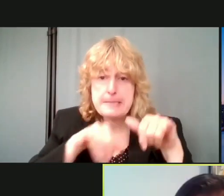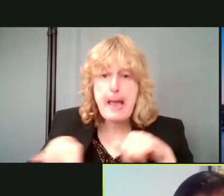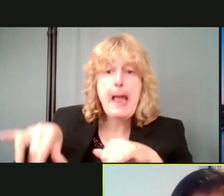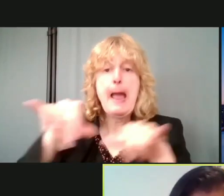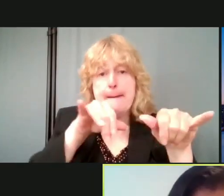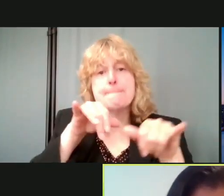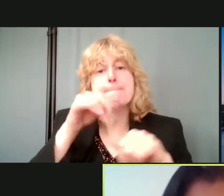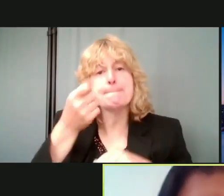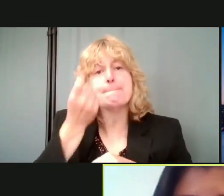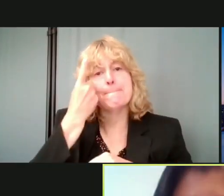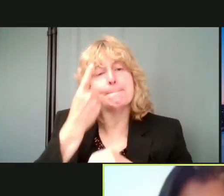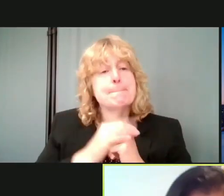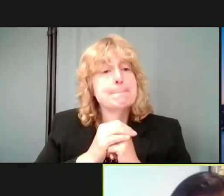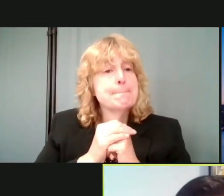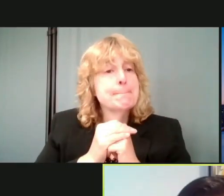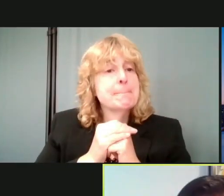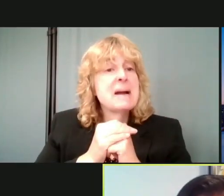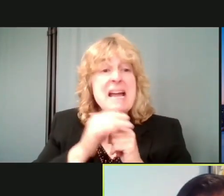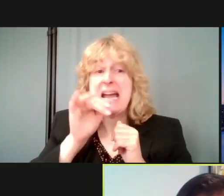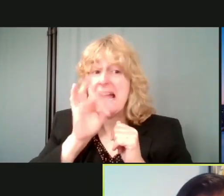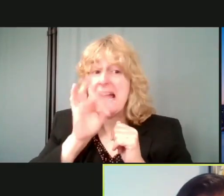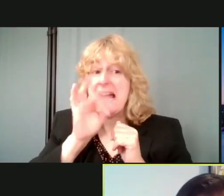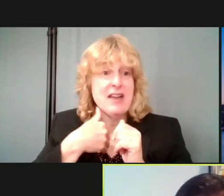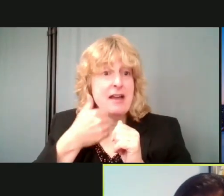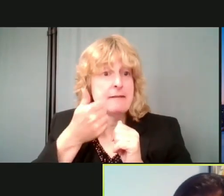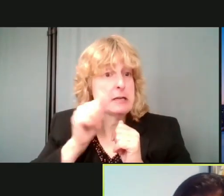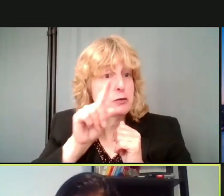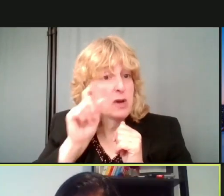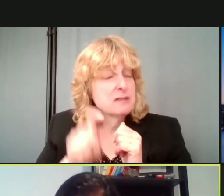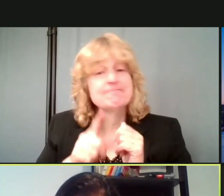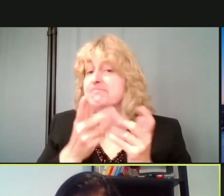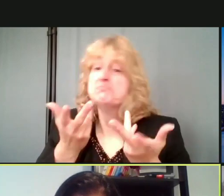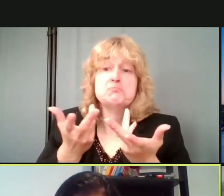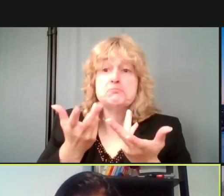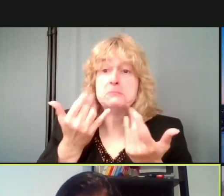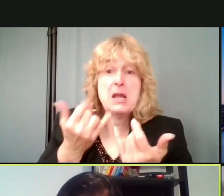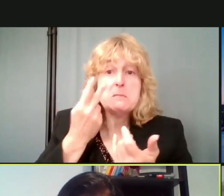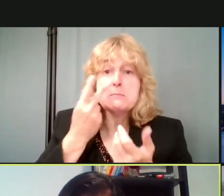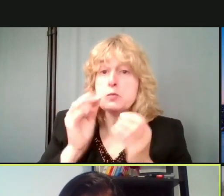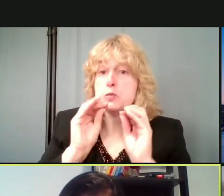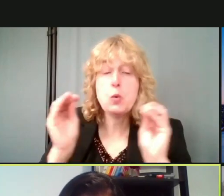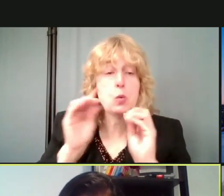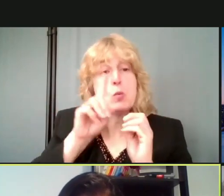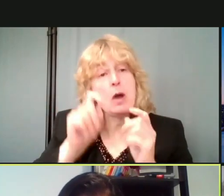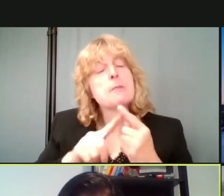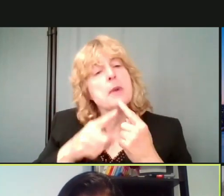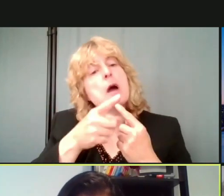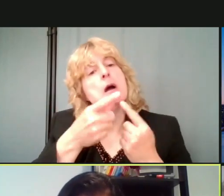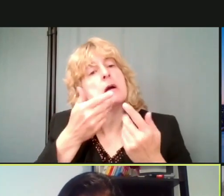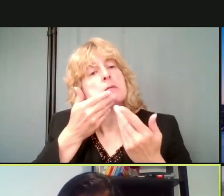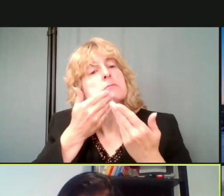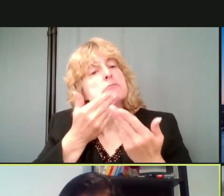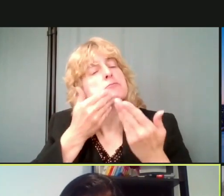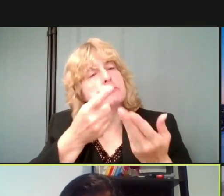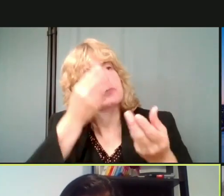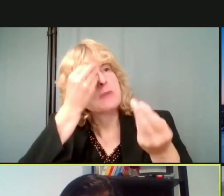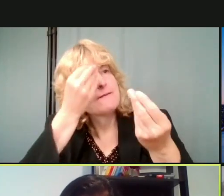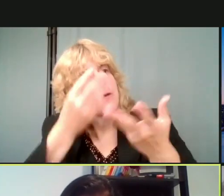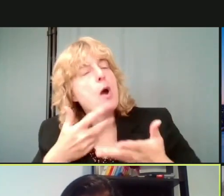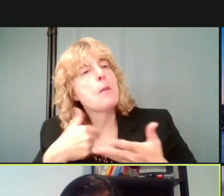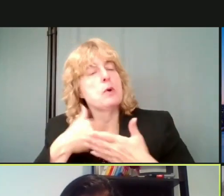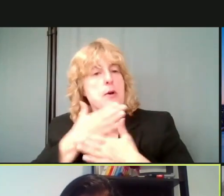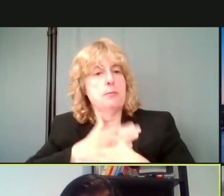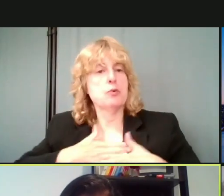I think right now, um, I don't see any questions, but I think that's always very informative and we appreciate, uh, the, the message